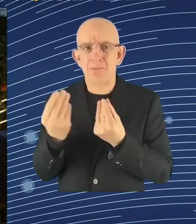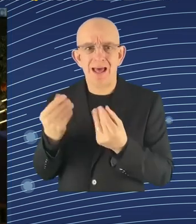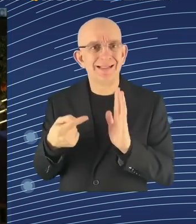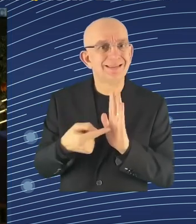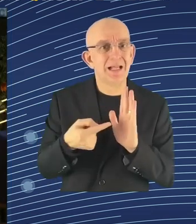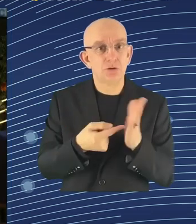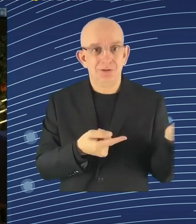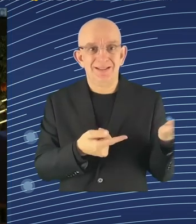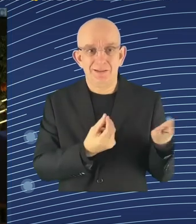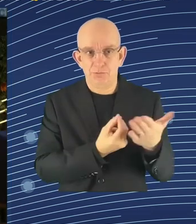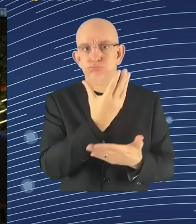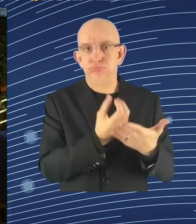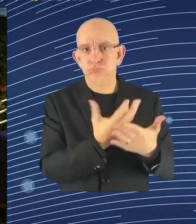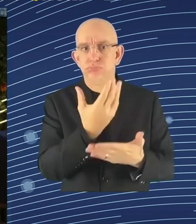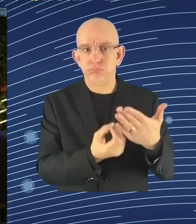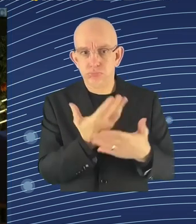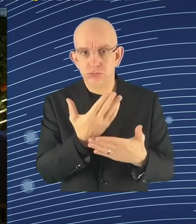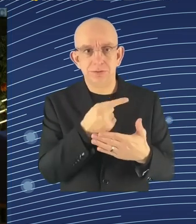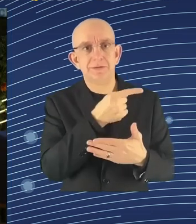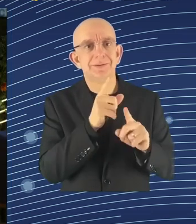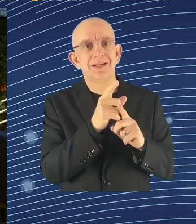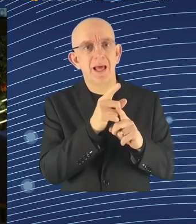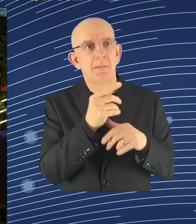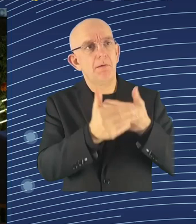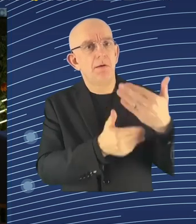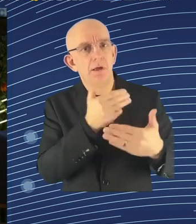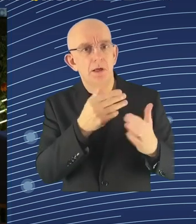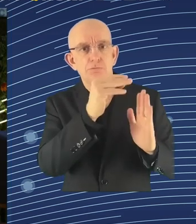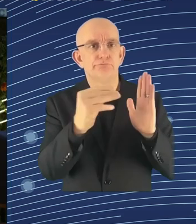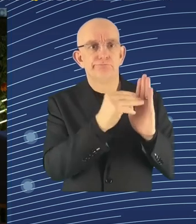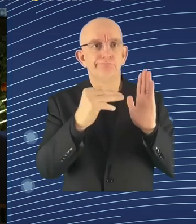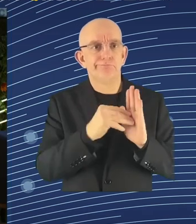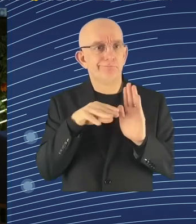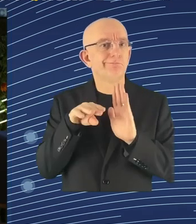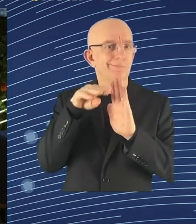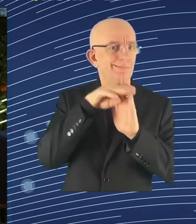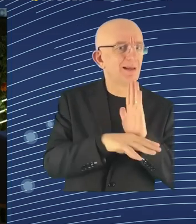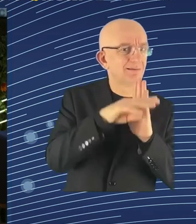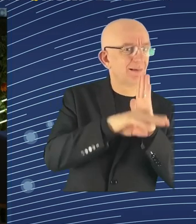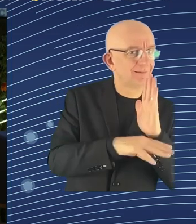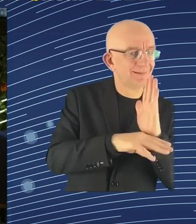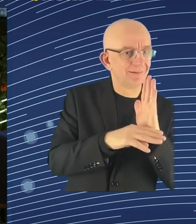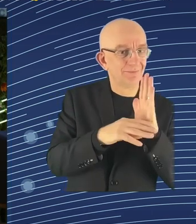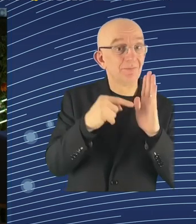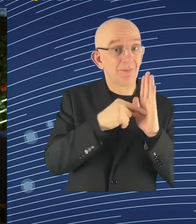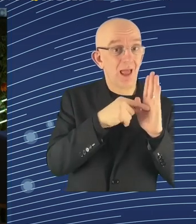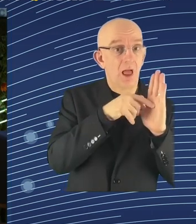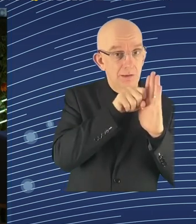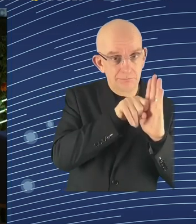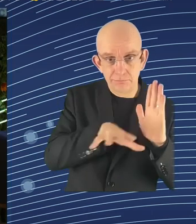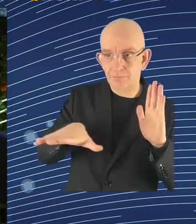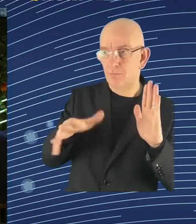share. So there is cooperation also with the US on these AI standards. And recently,